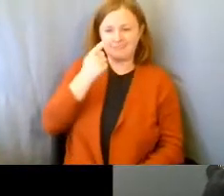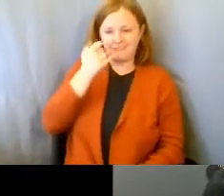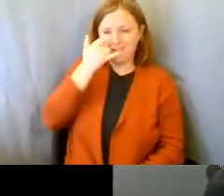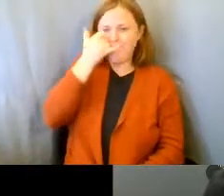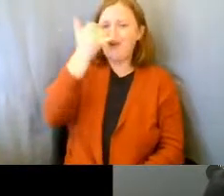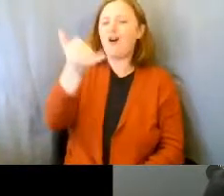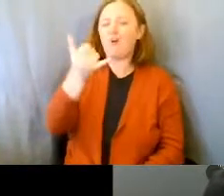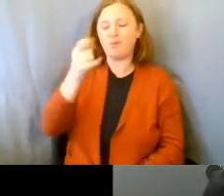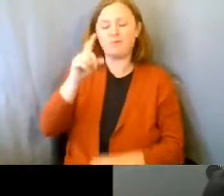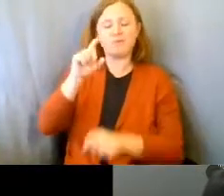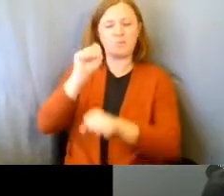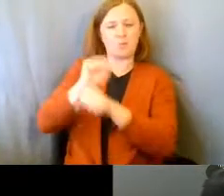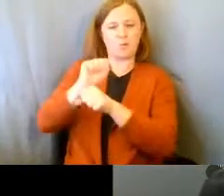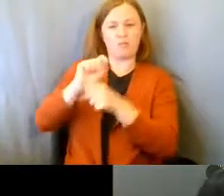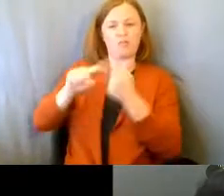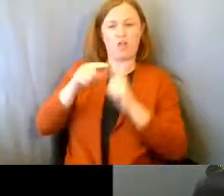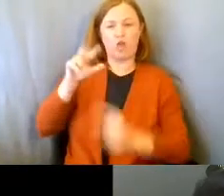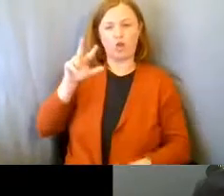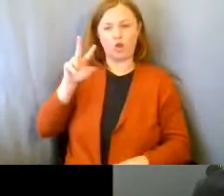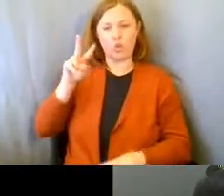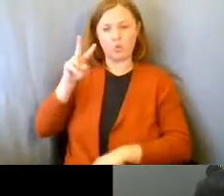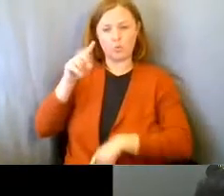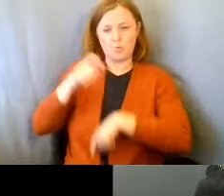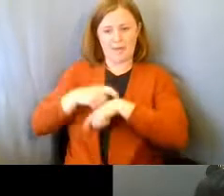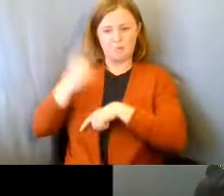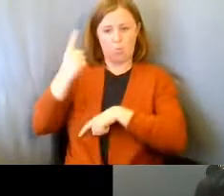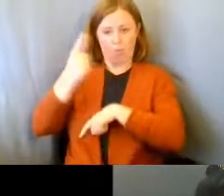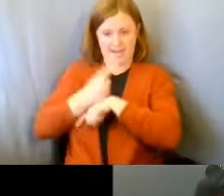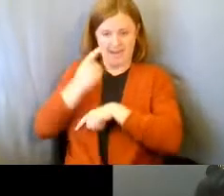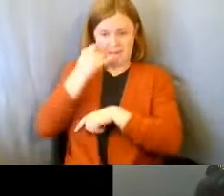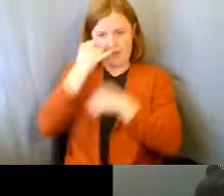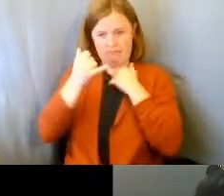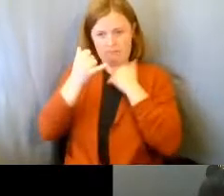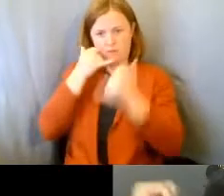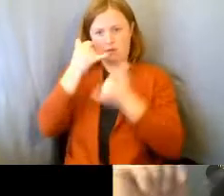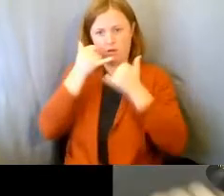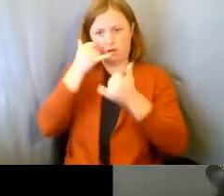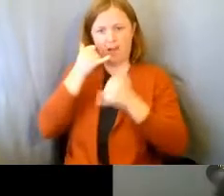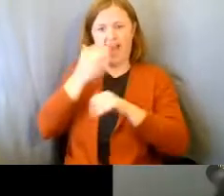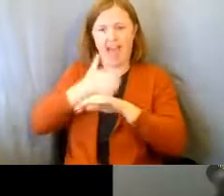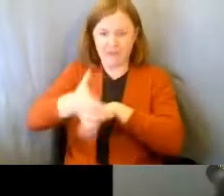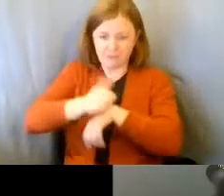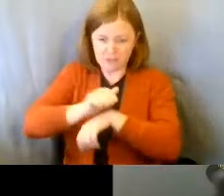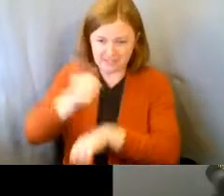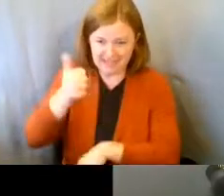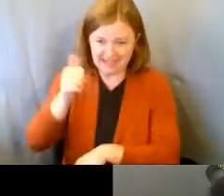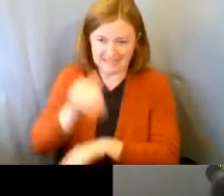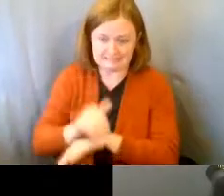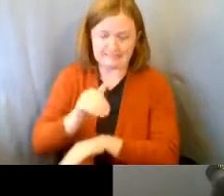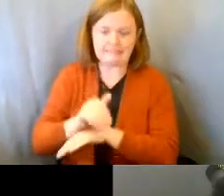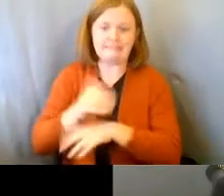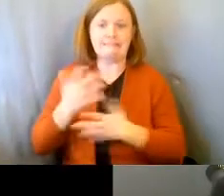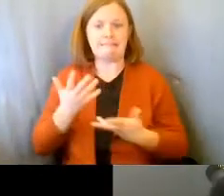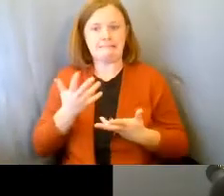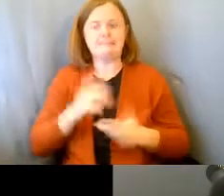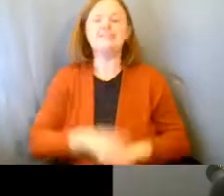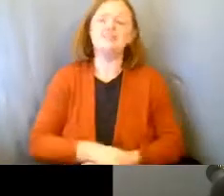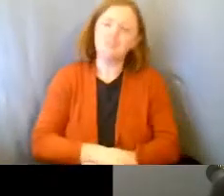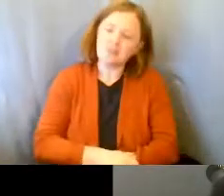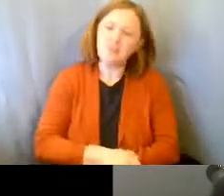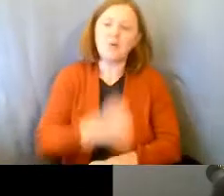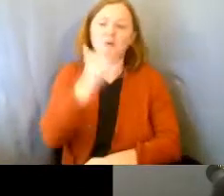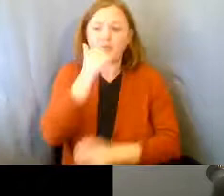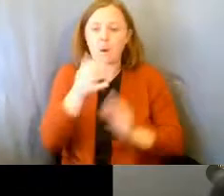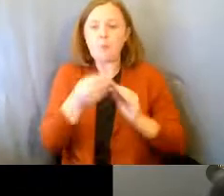workmates 32 times one day, many of it after 10 o'clock at night. So, those phone